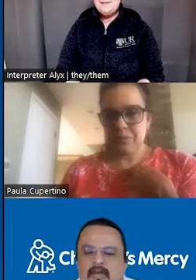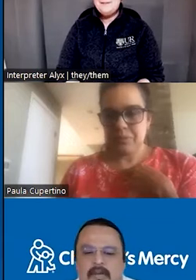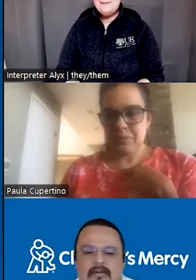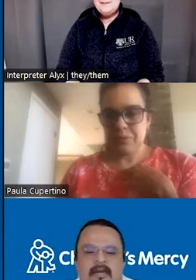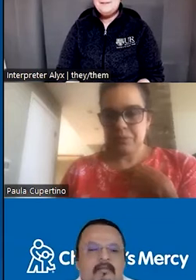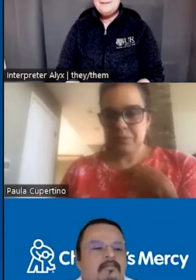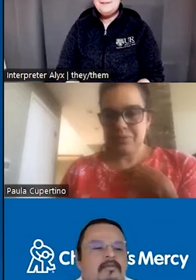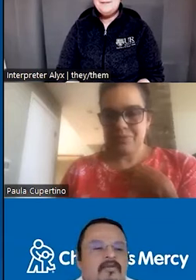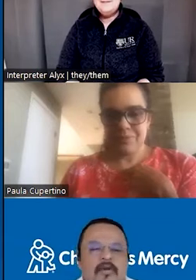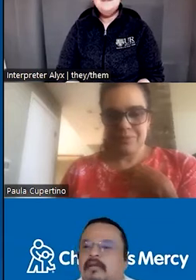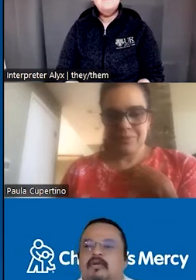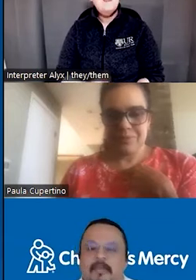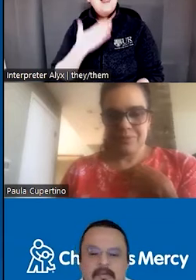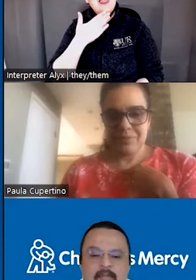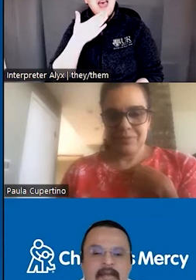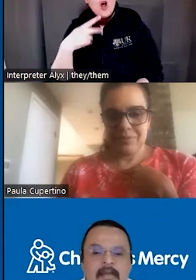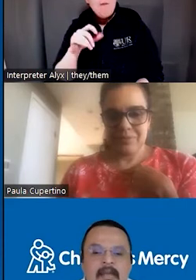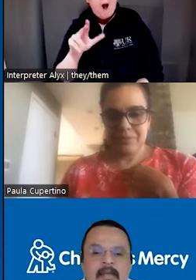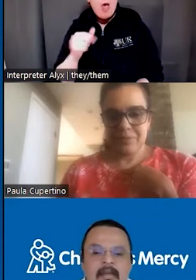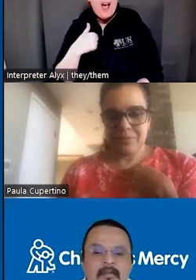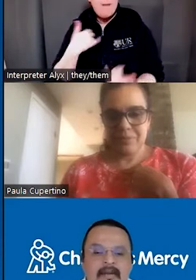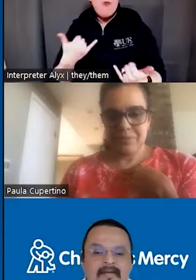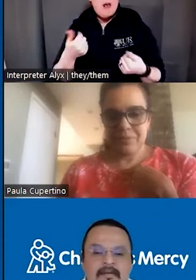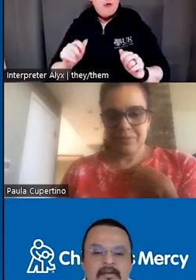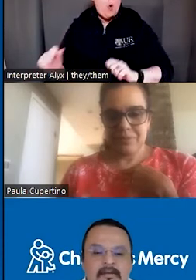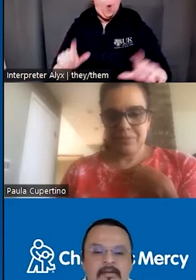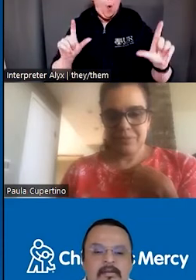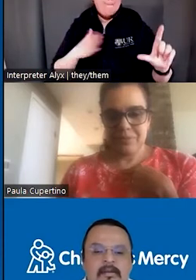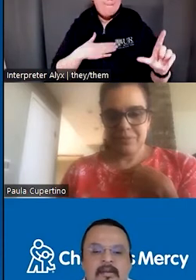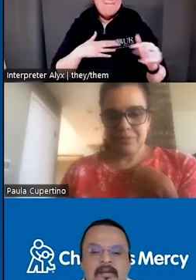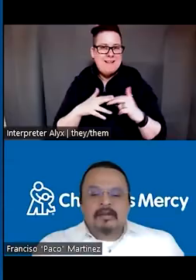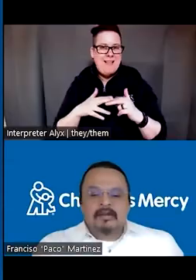Thank you, Paula. I'm just trying to open my screen.